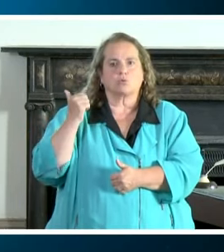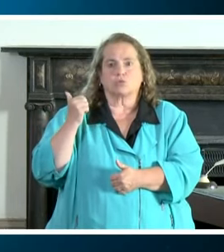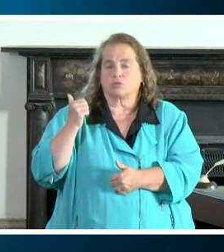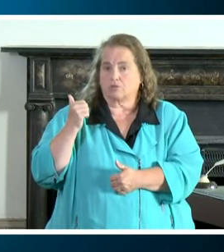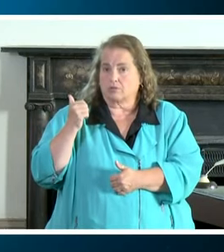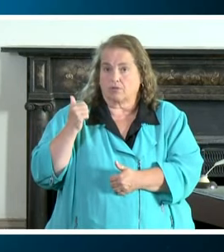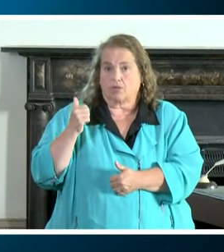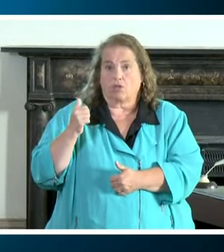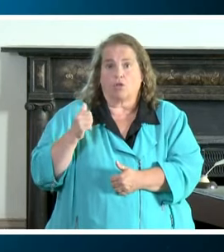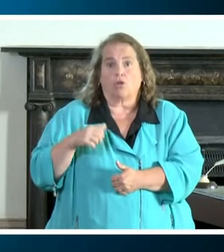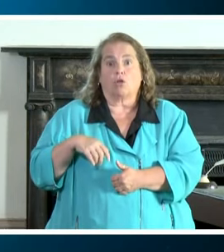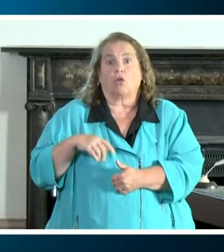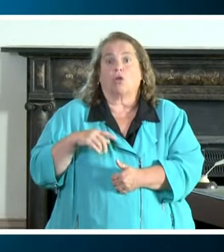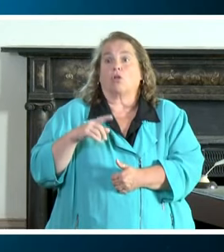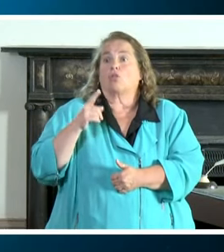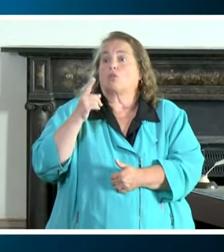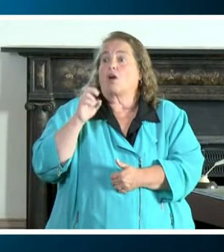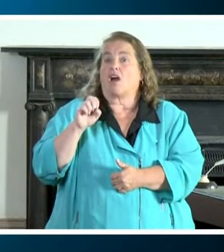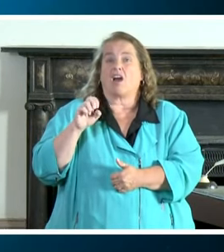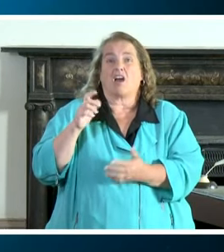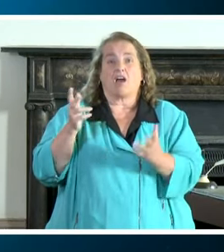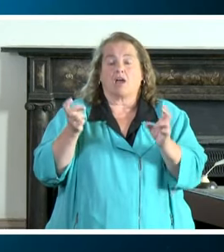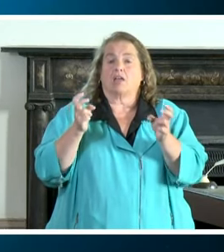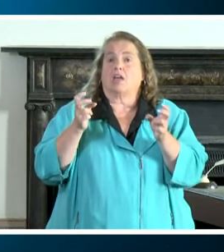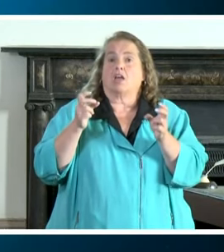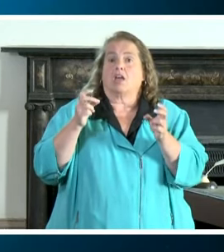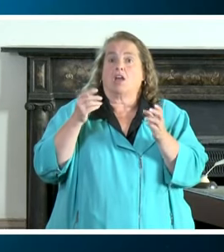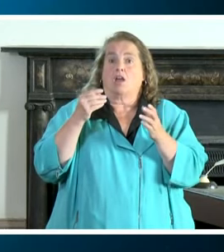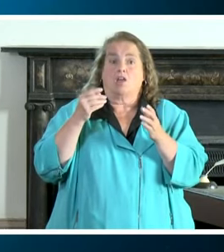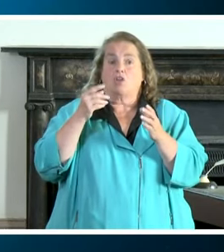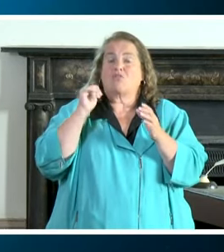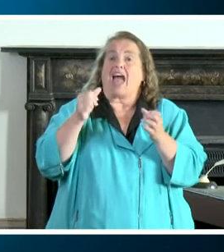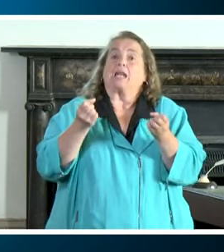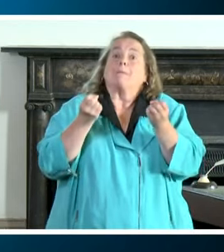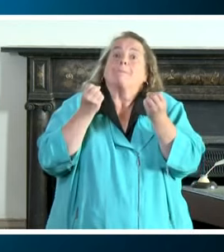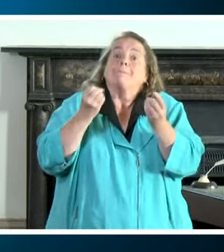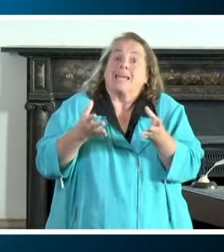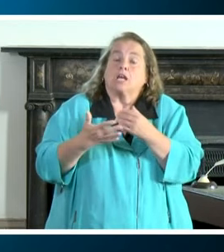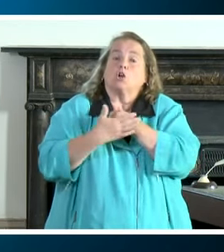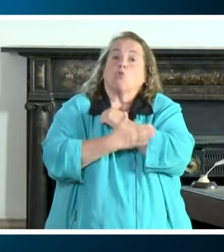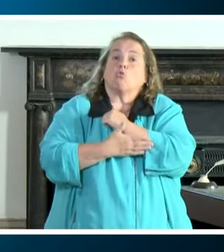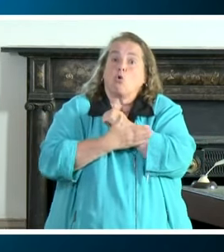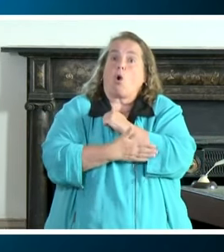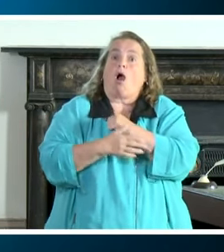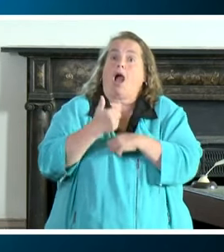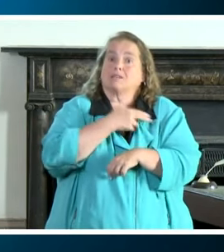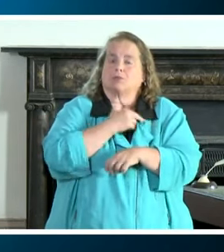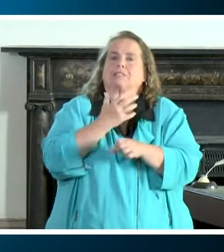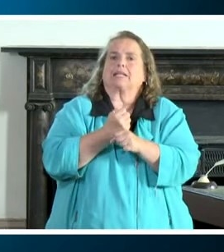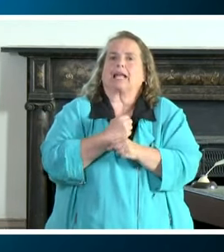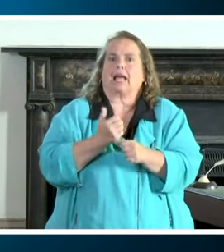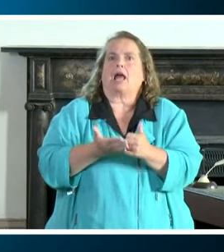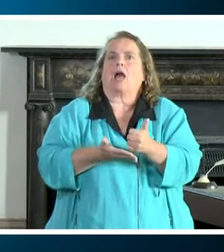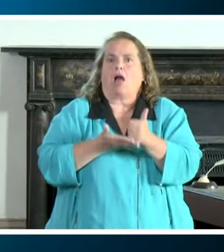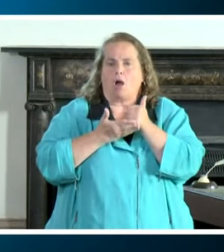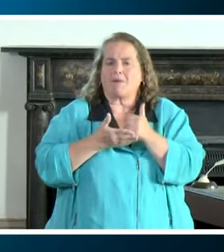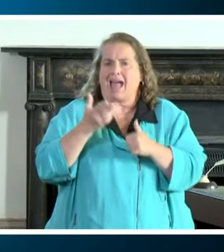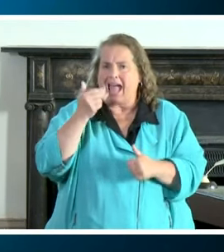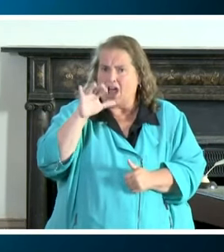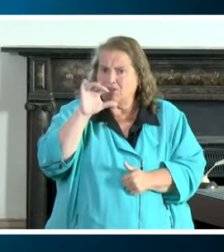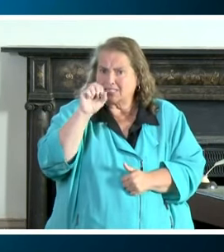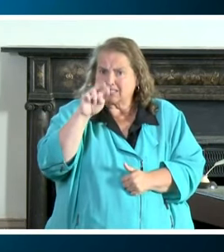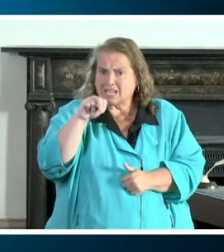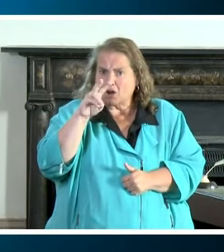that many rural hospitals that are getting the help i mean if you look over here harrison memorial hospital first